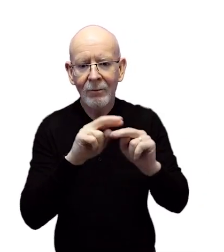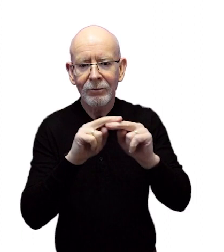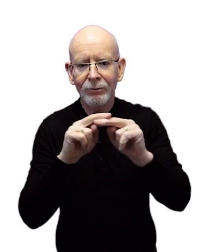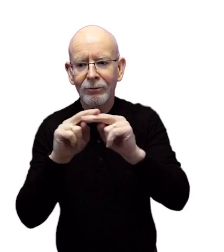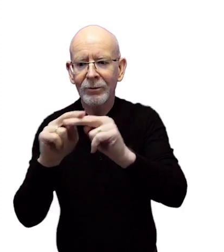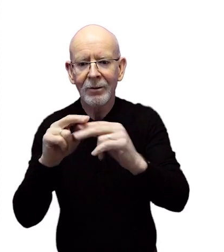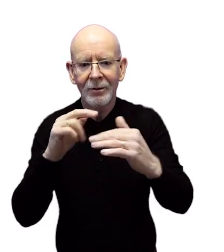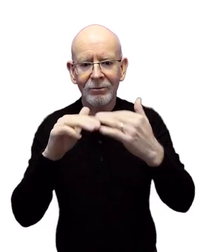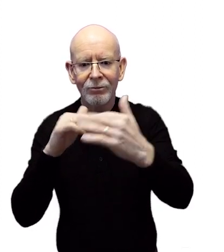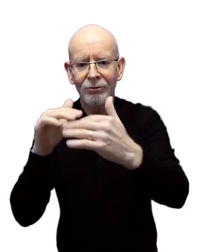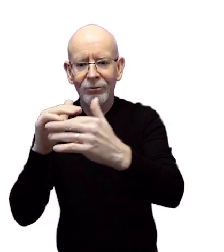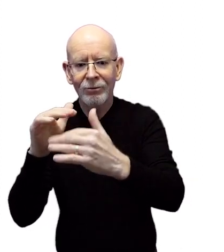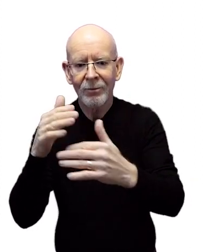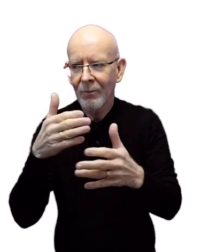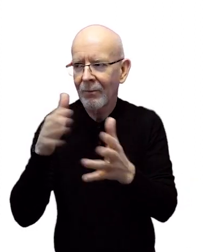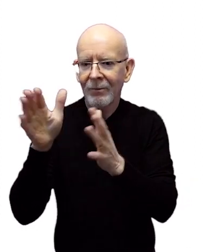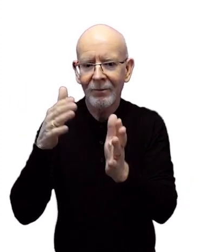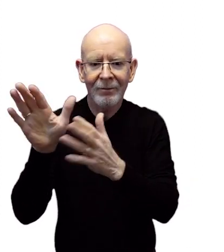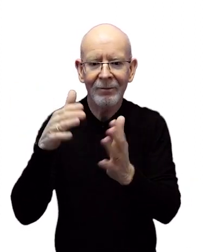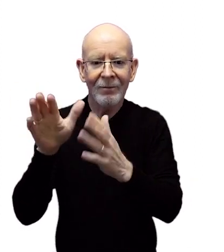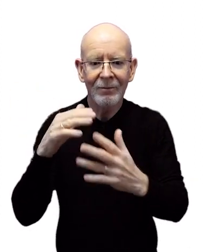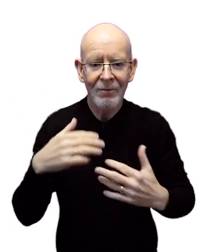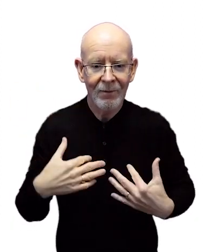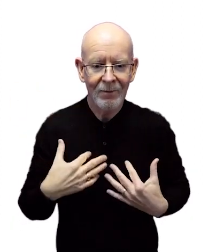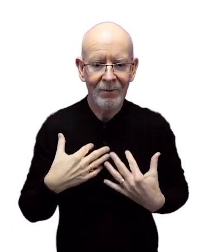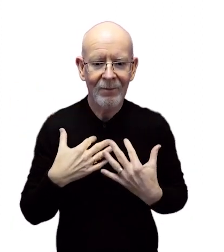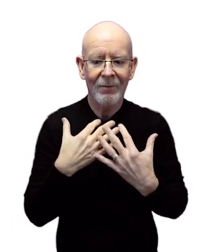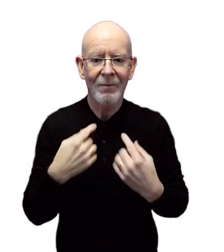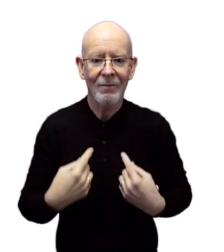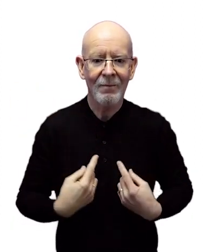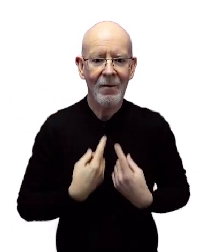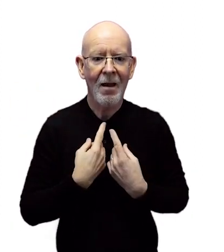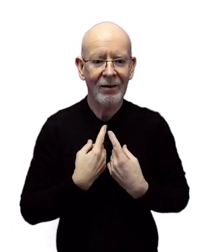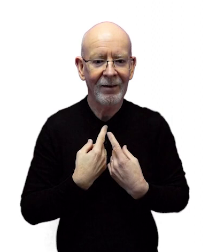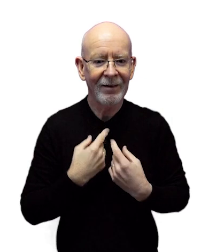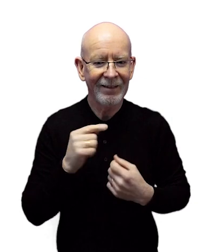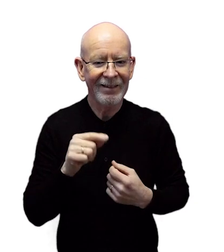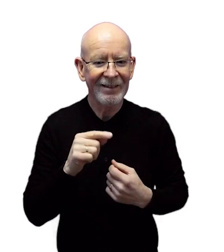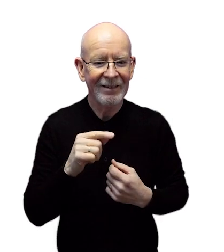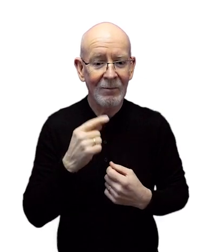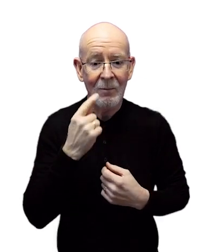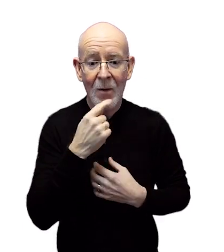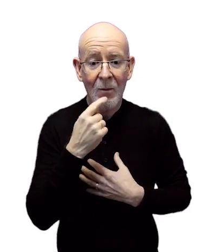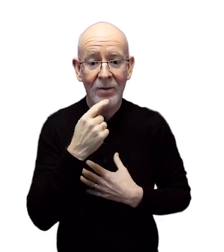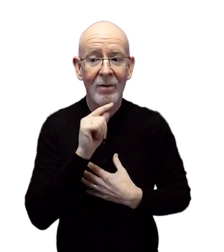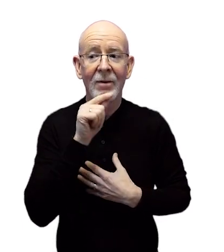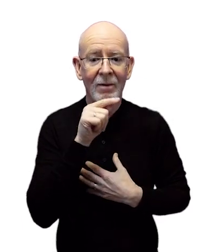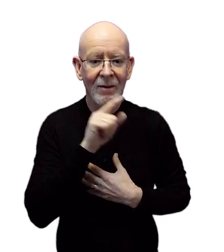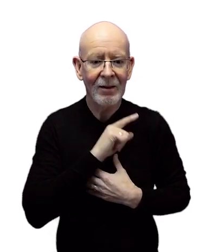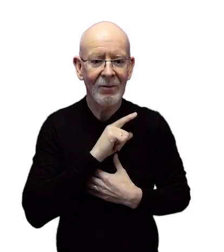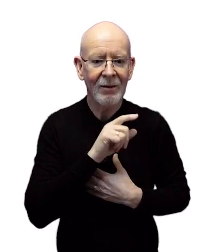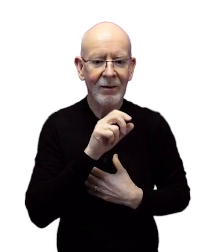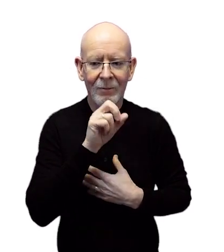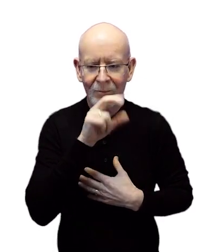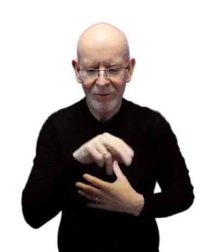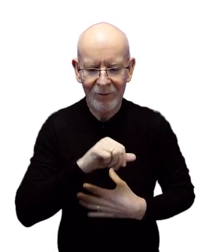moving any foreign particles up through the small airways of our lungs to the bigger airways and into our mouth where we swallow it or